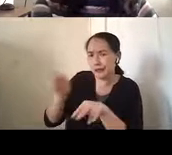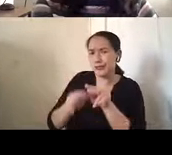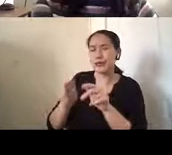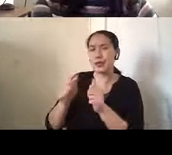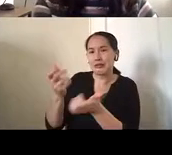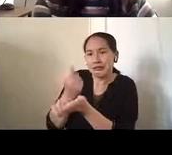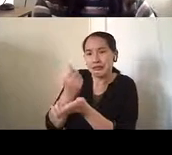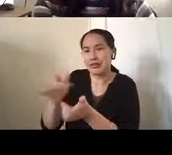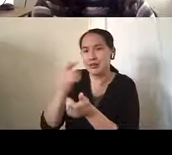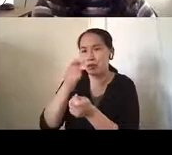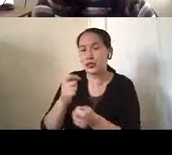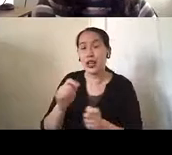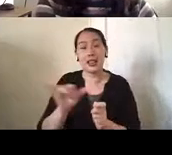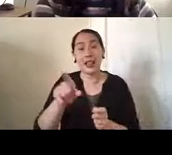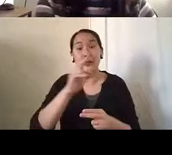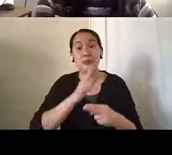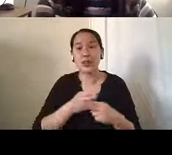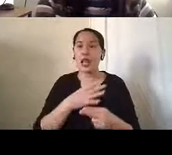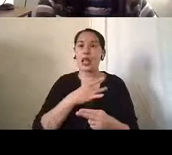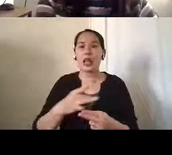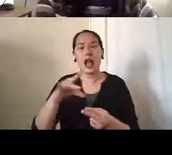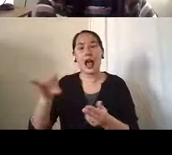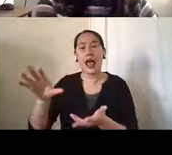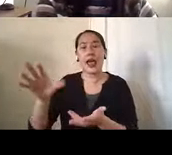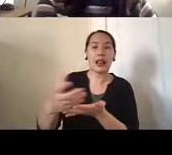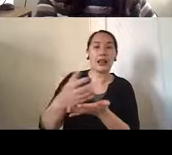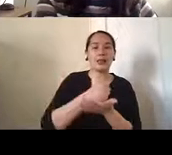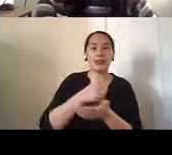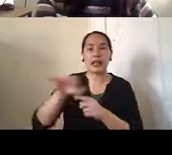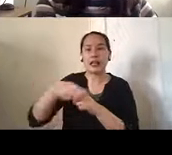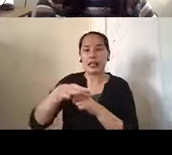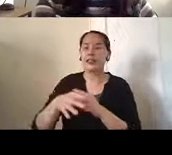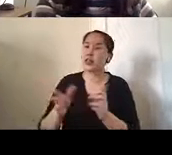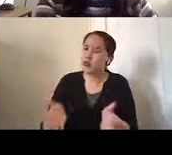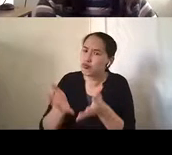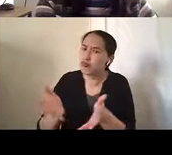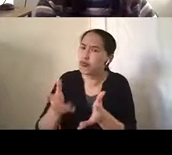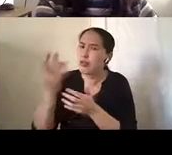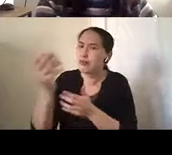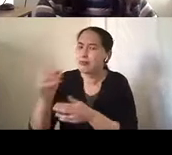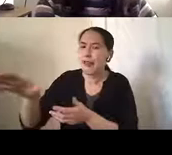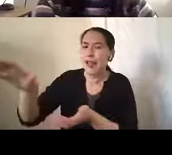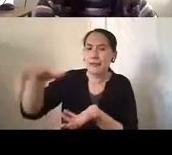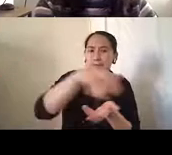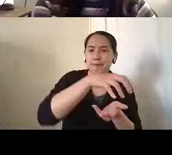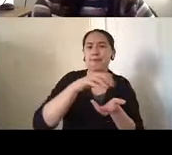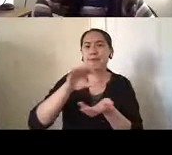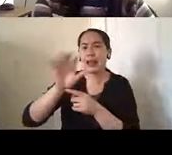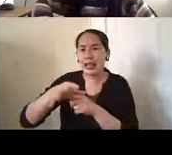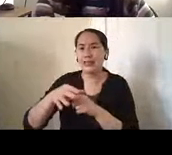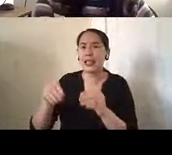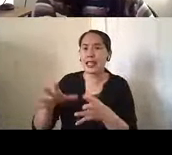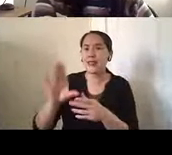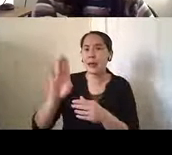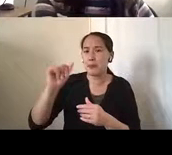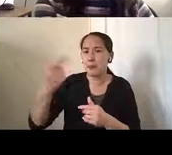as you mentioned, he loved sweeping and raking leaves. So she'd encourage him to do that more often and even gave him a little bag